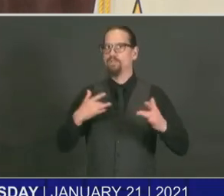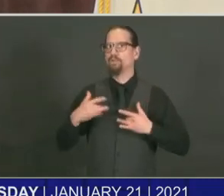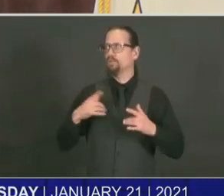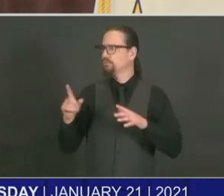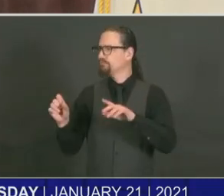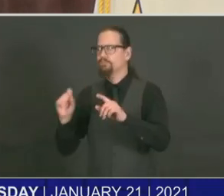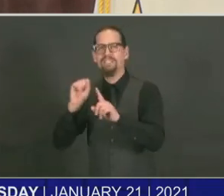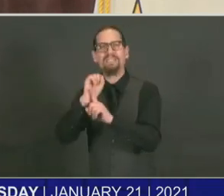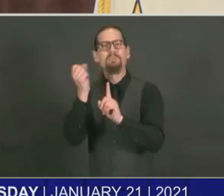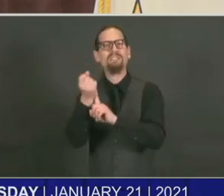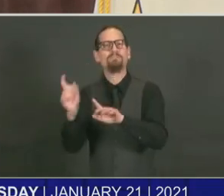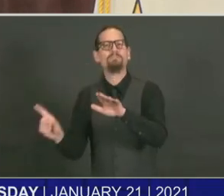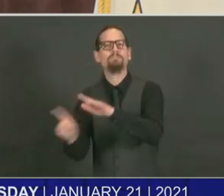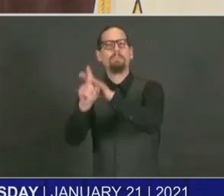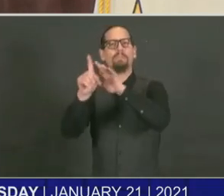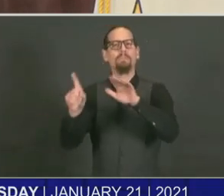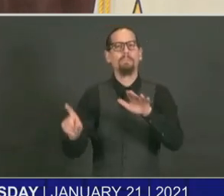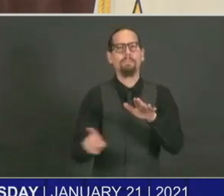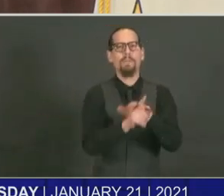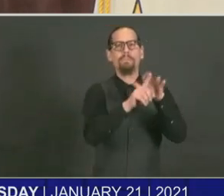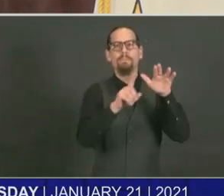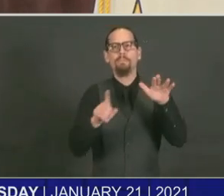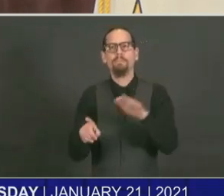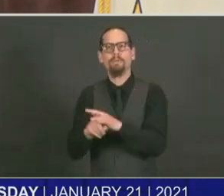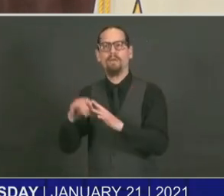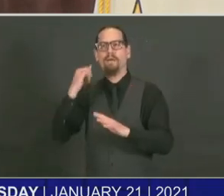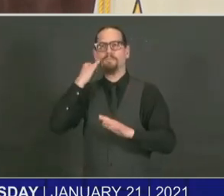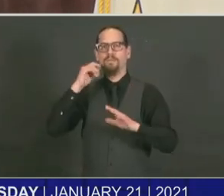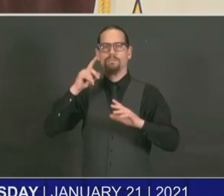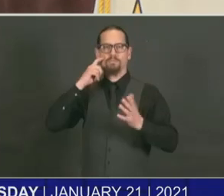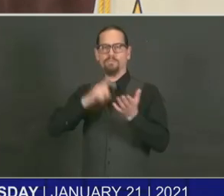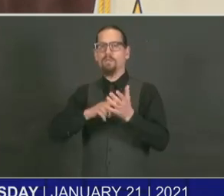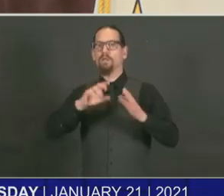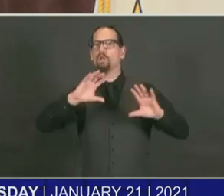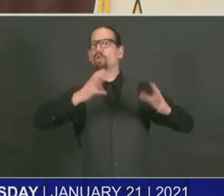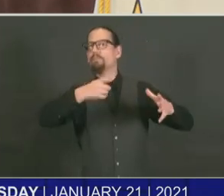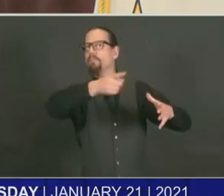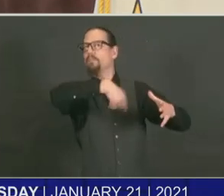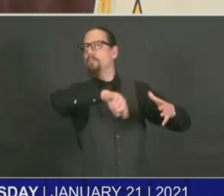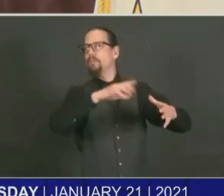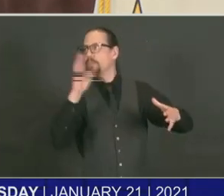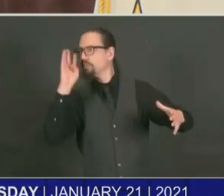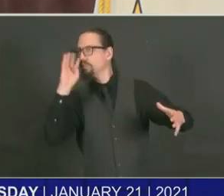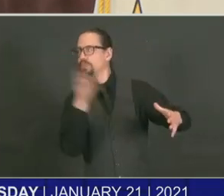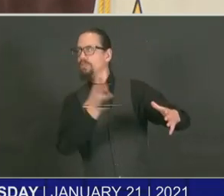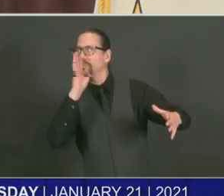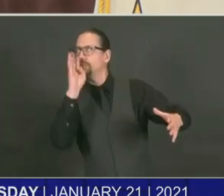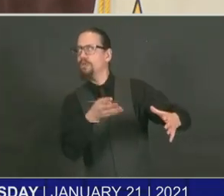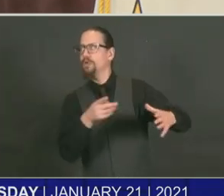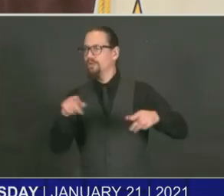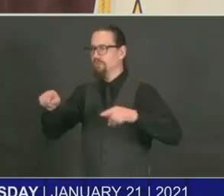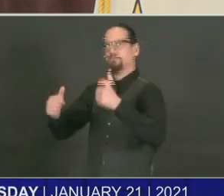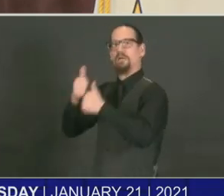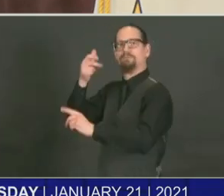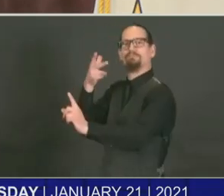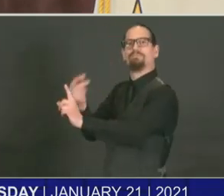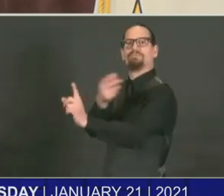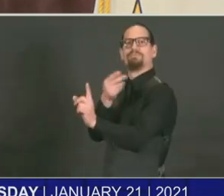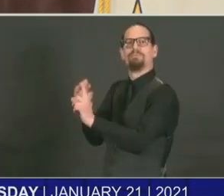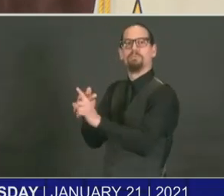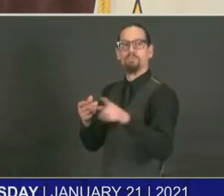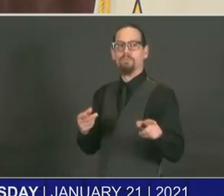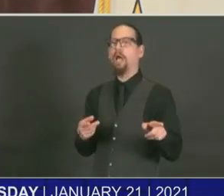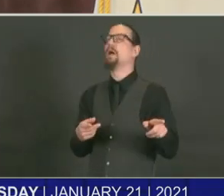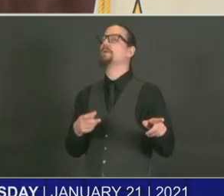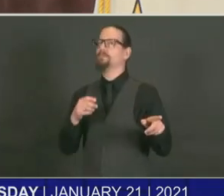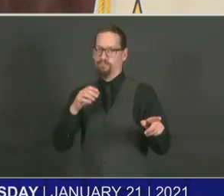skipped inappropriately in spite of our messaging, we can absolutely make the changes that we need to